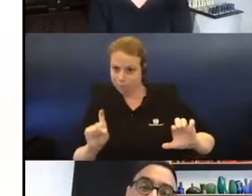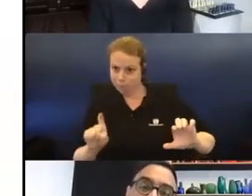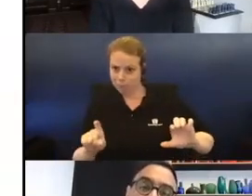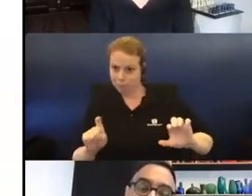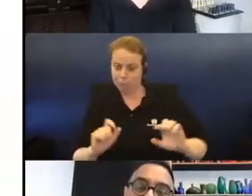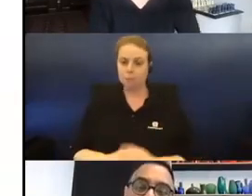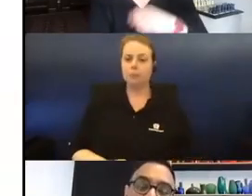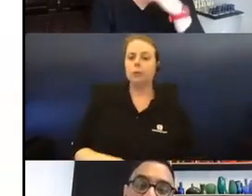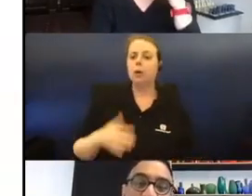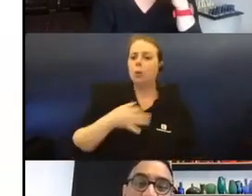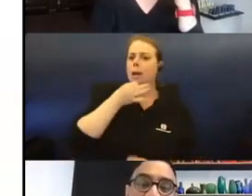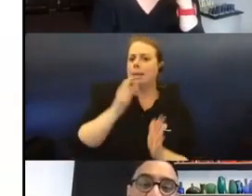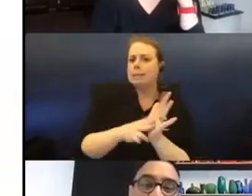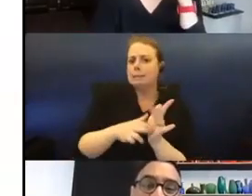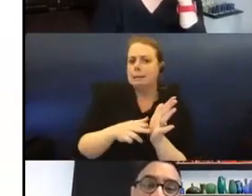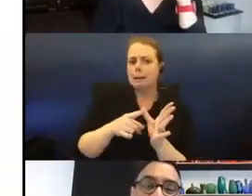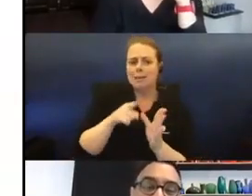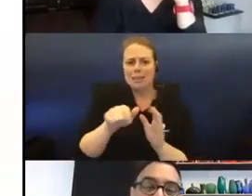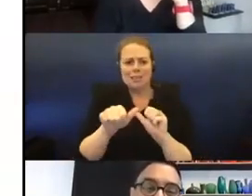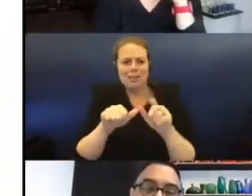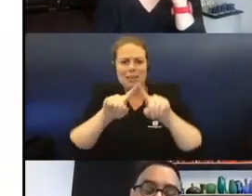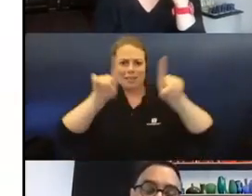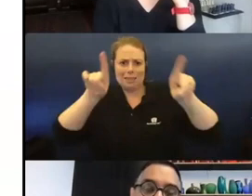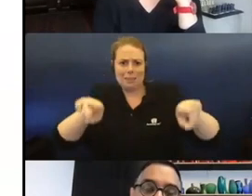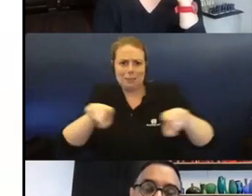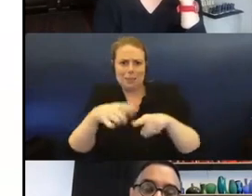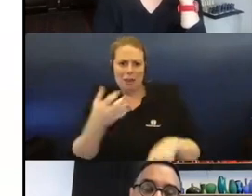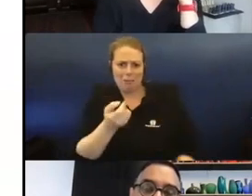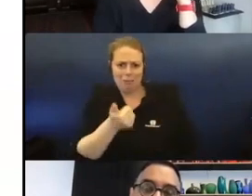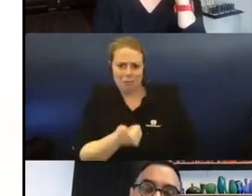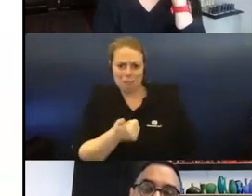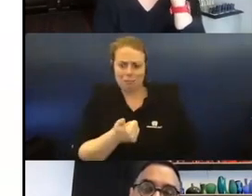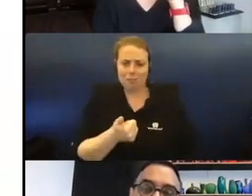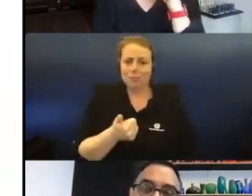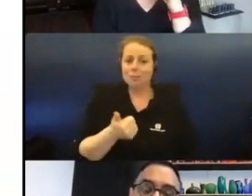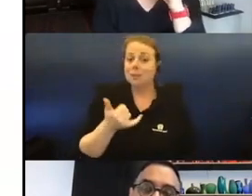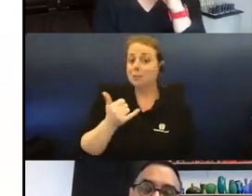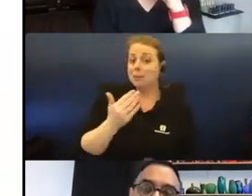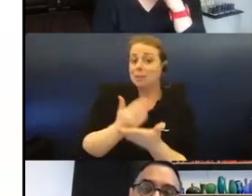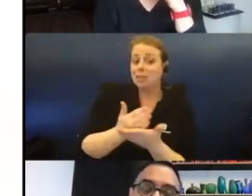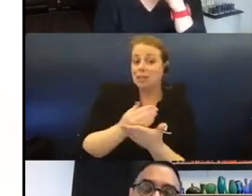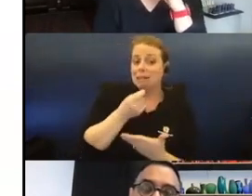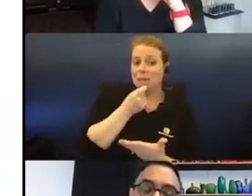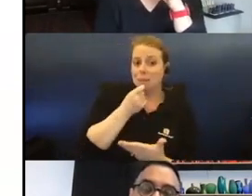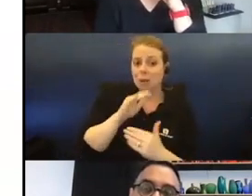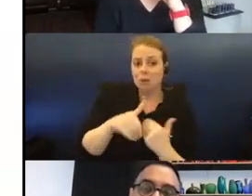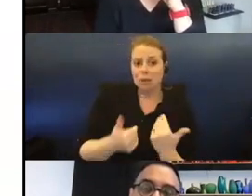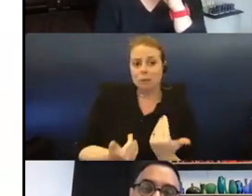it's so great that this image is up, because I wonder if you could just share a little bit about